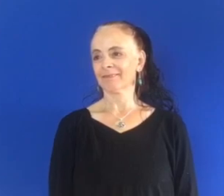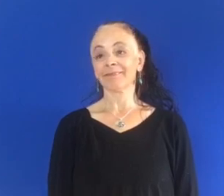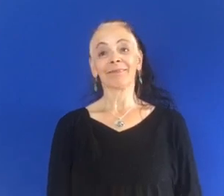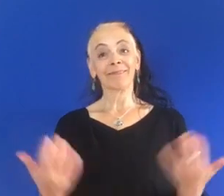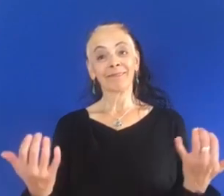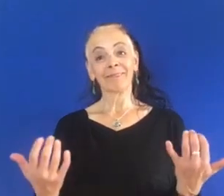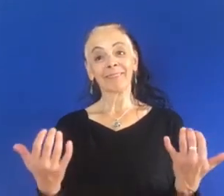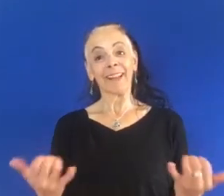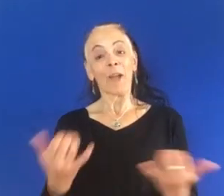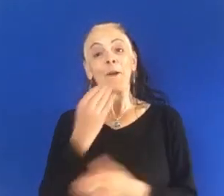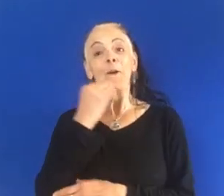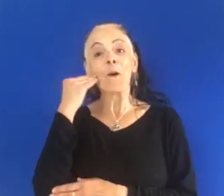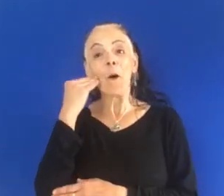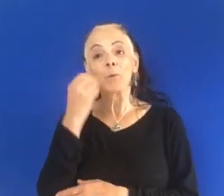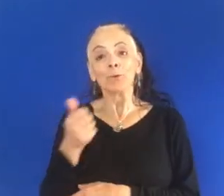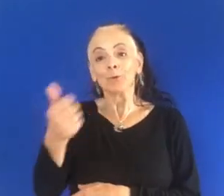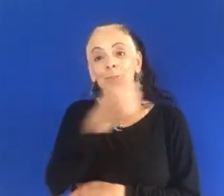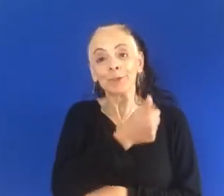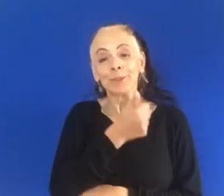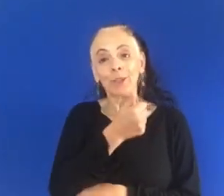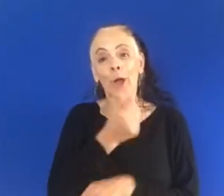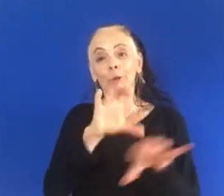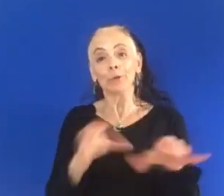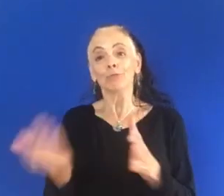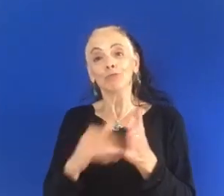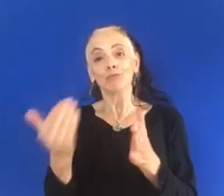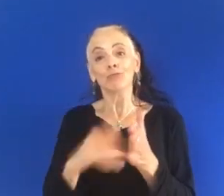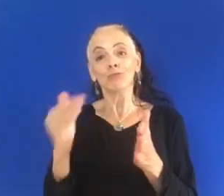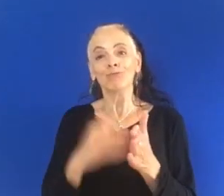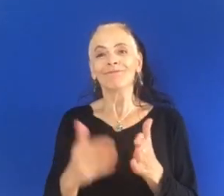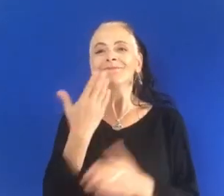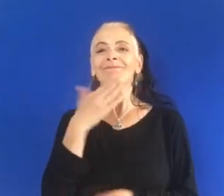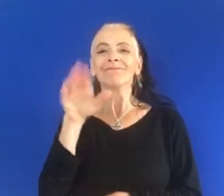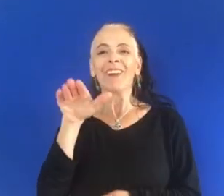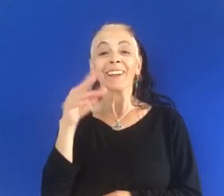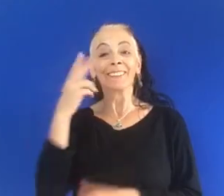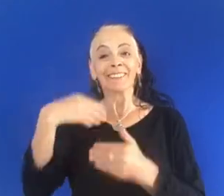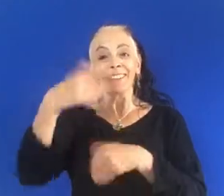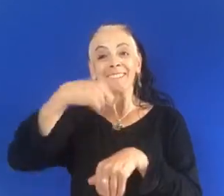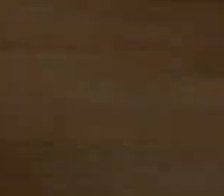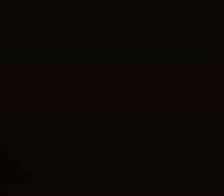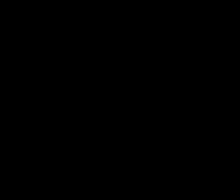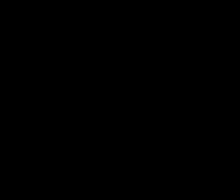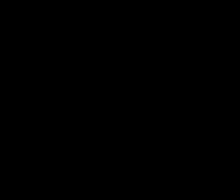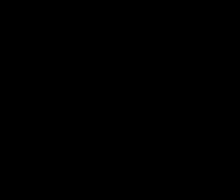And now you can do it at home. Bye! See you next time.